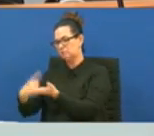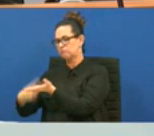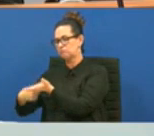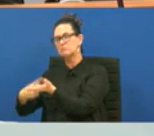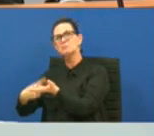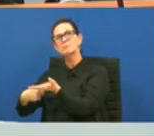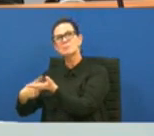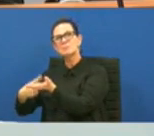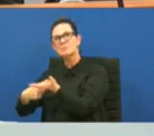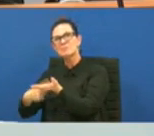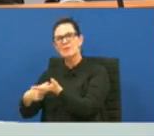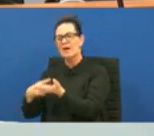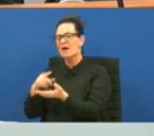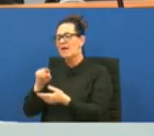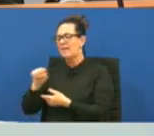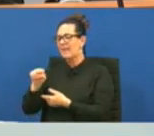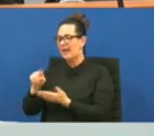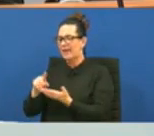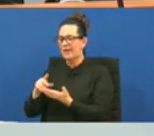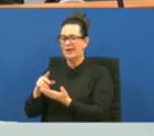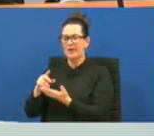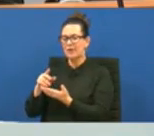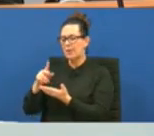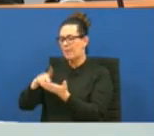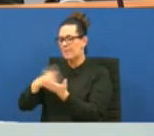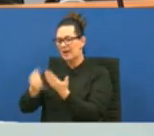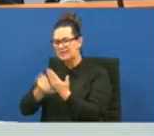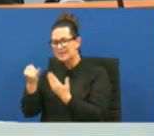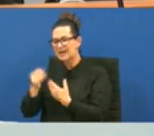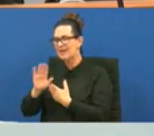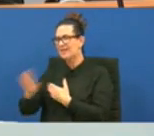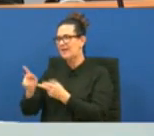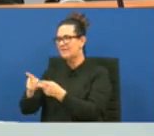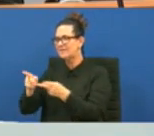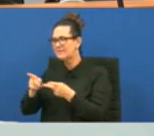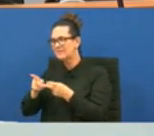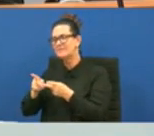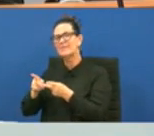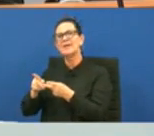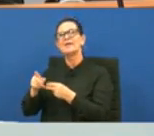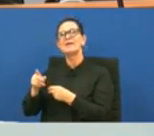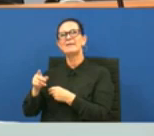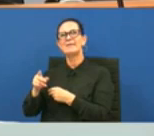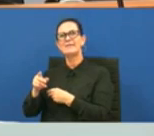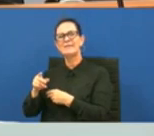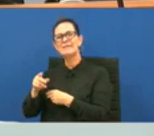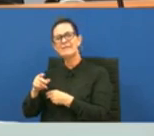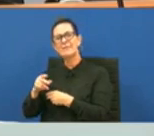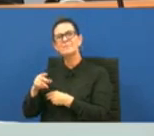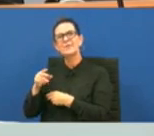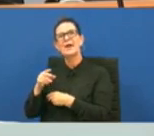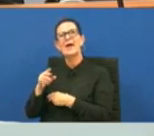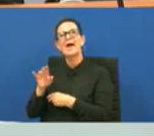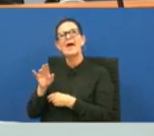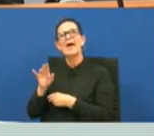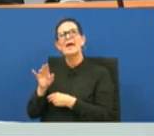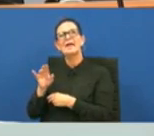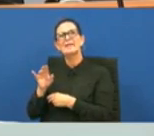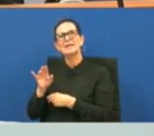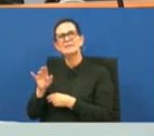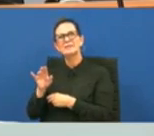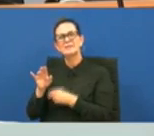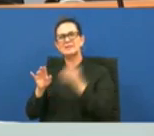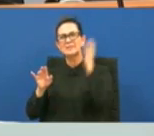facilities to go over the project and the way it was set up in san antonio so first of all was for